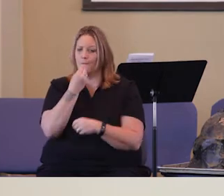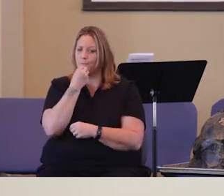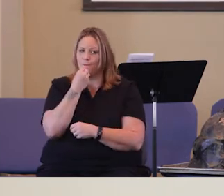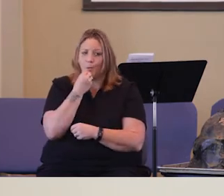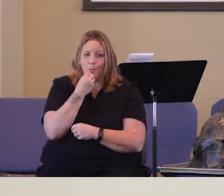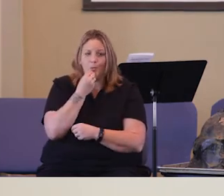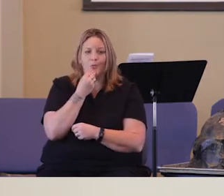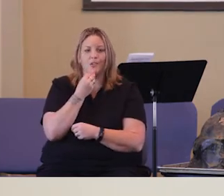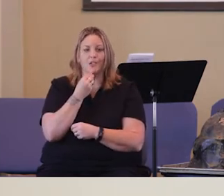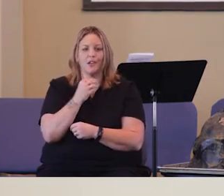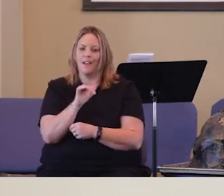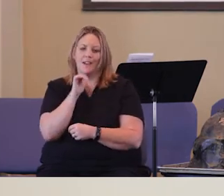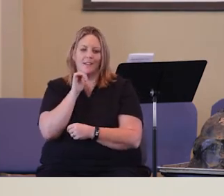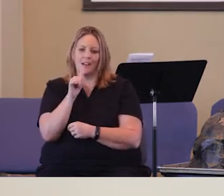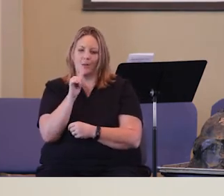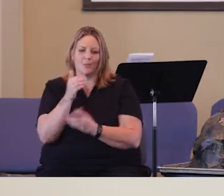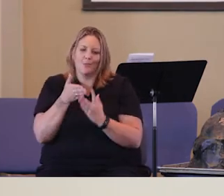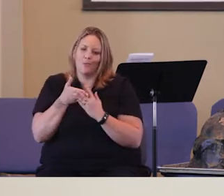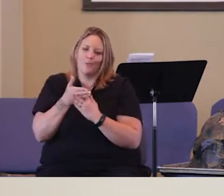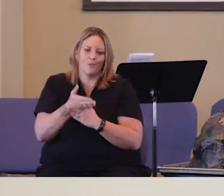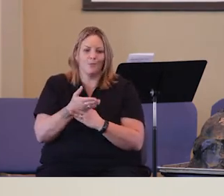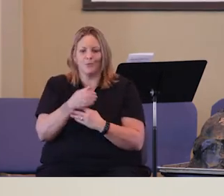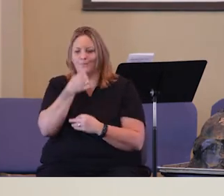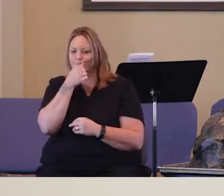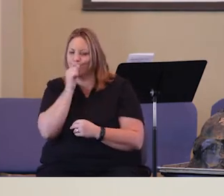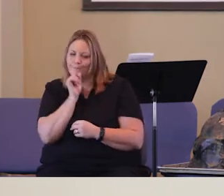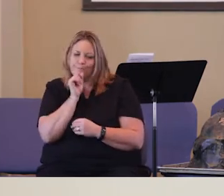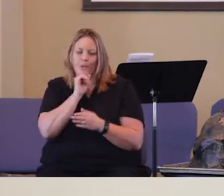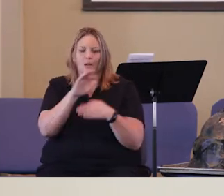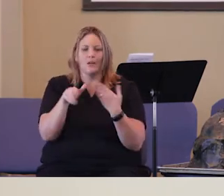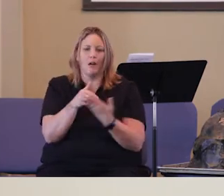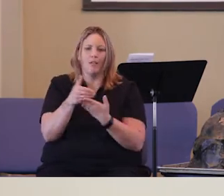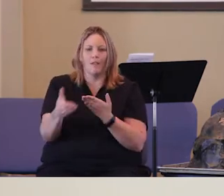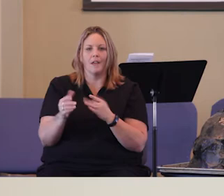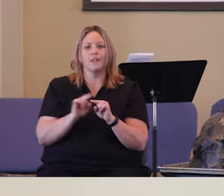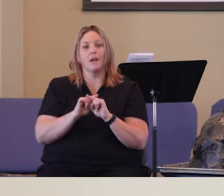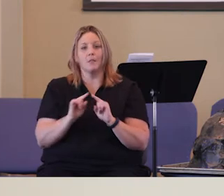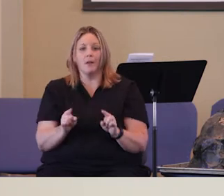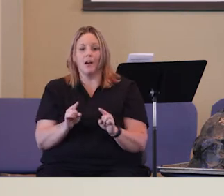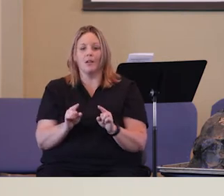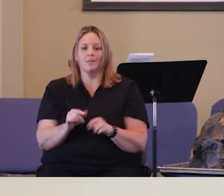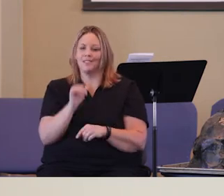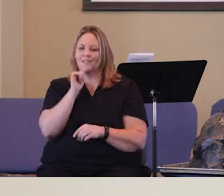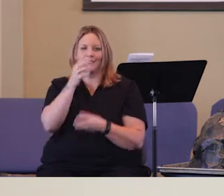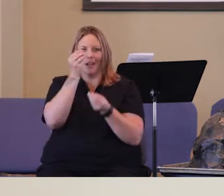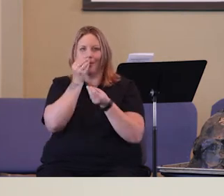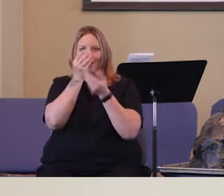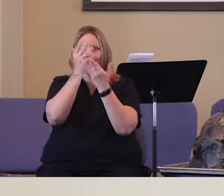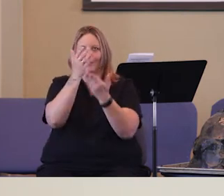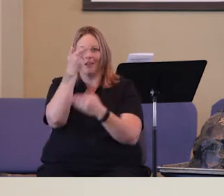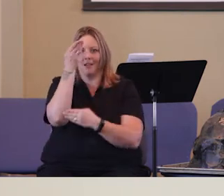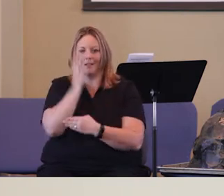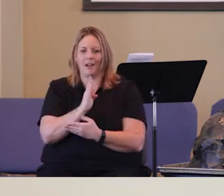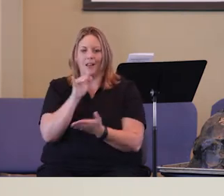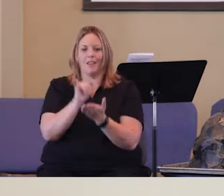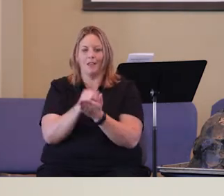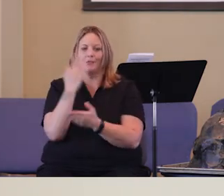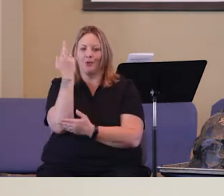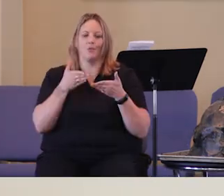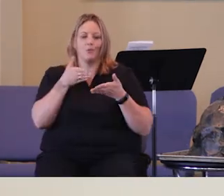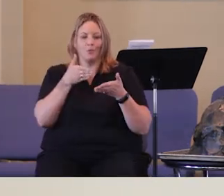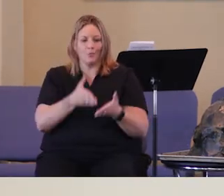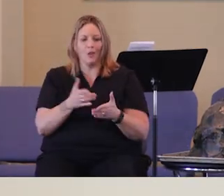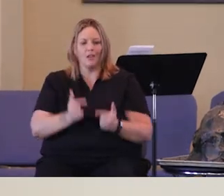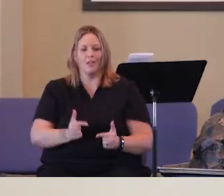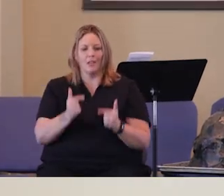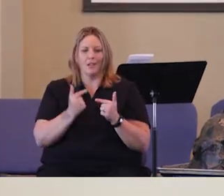they would have had food and plenty. They wouldn't be going through all the stuff they're going through now. But because of their disobedience to God is why